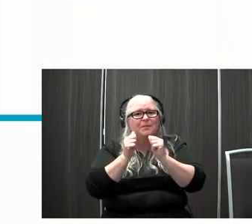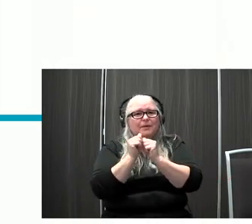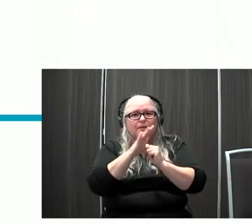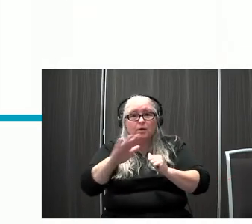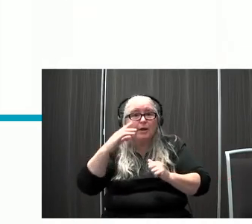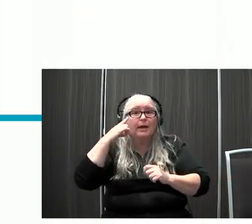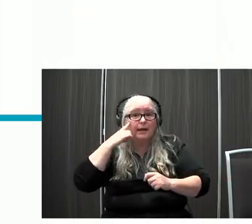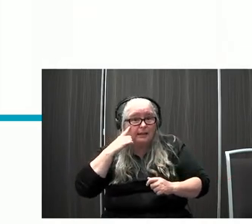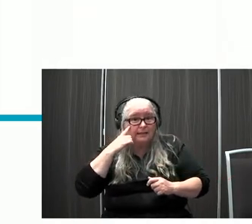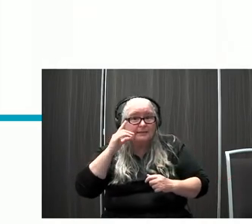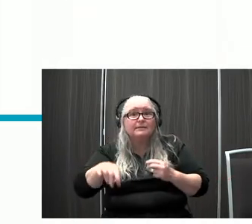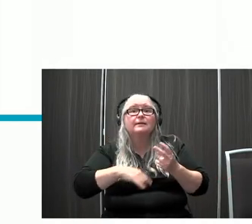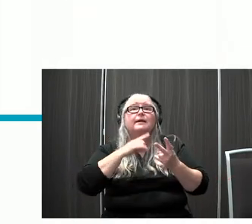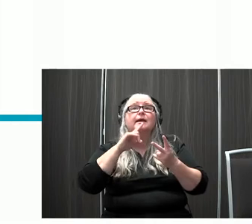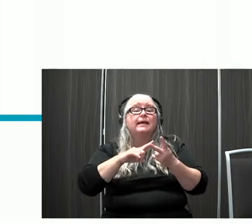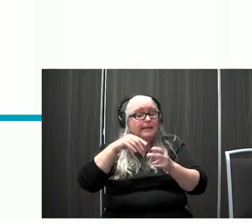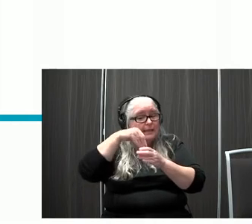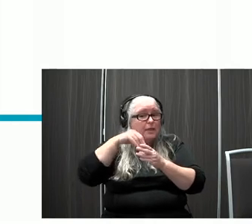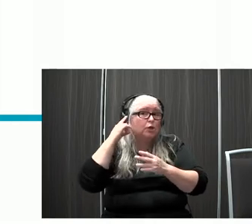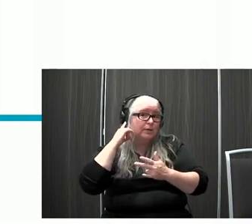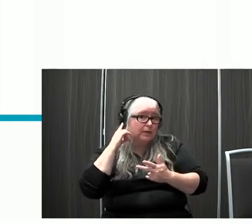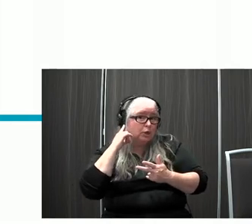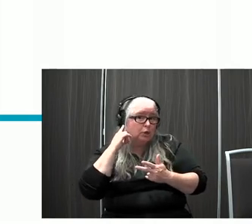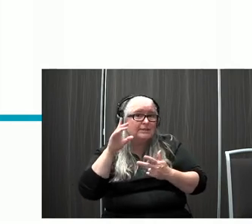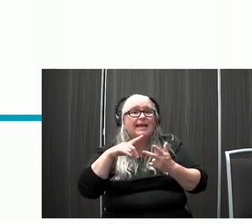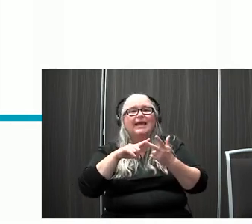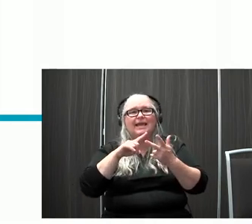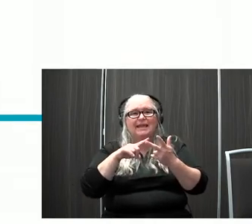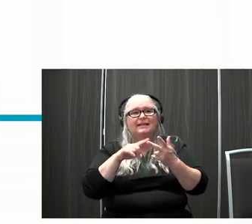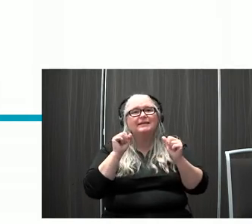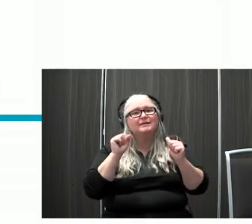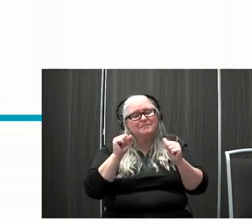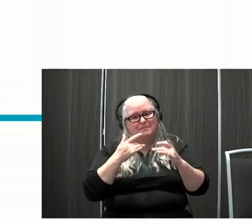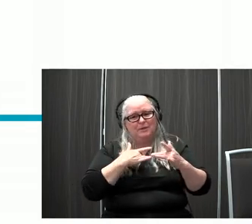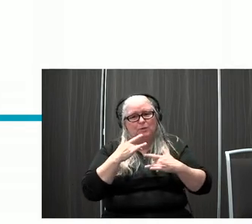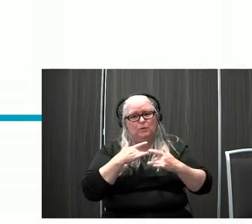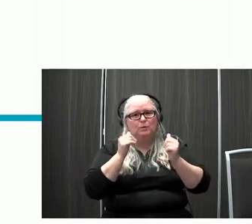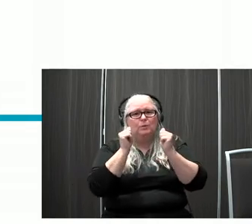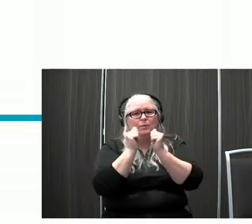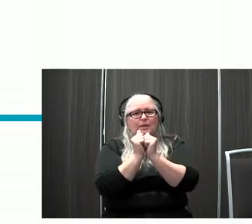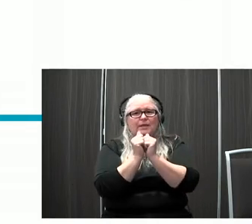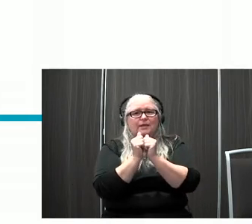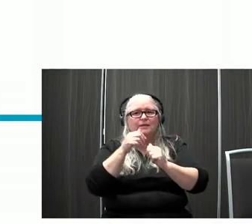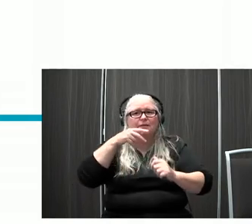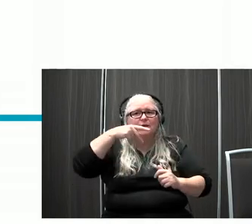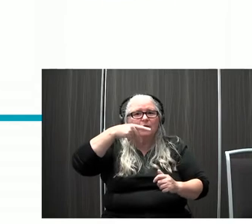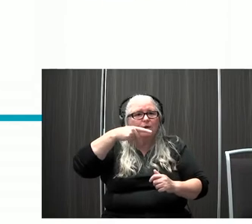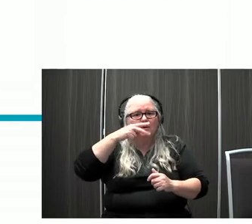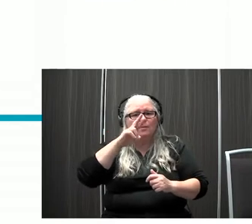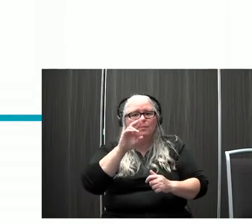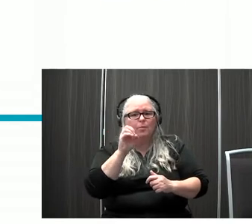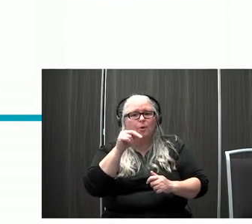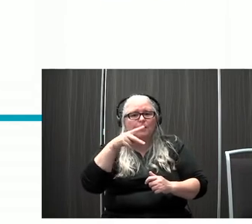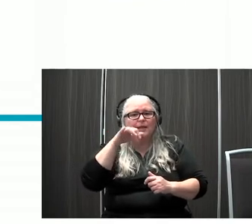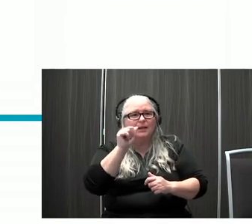issues with their inner ears. And finally, there can be concerns with the proprioception as well. But what we haven't discussed is the